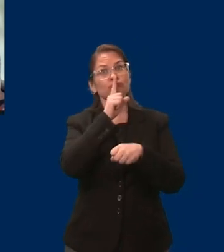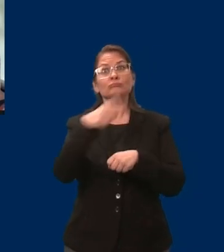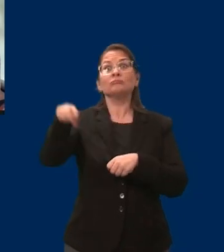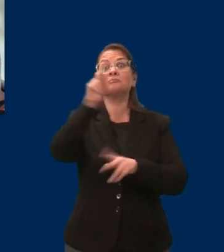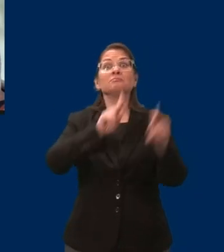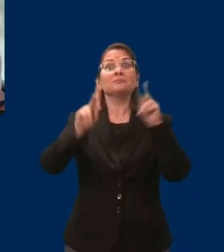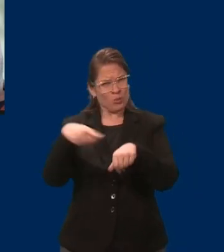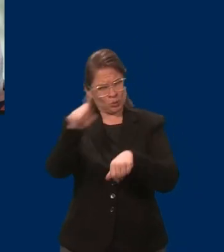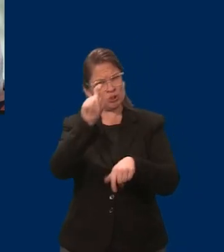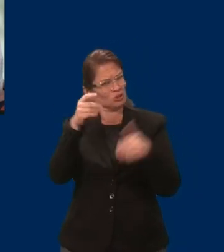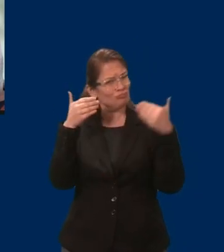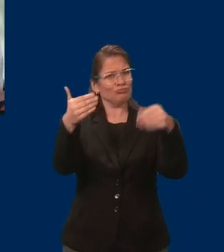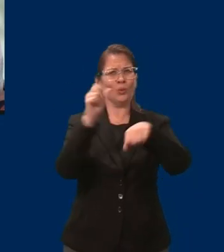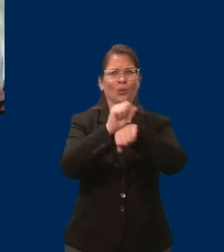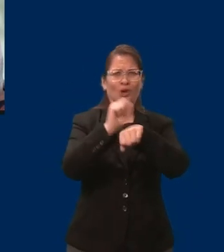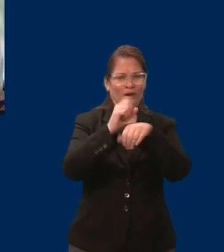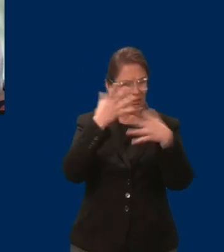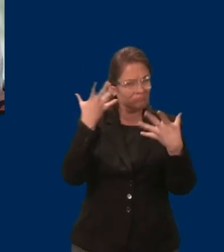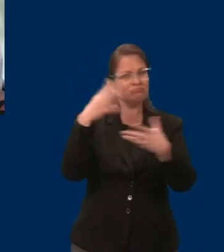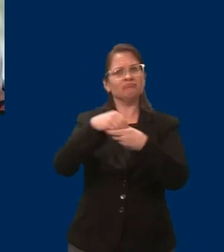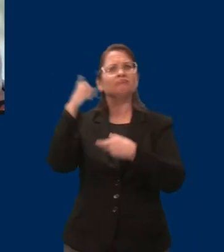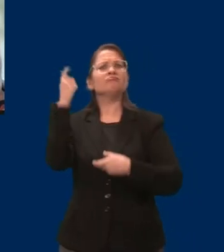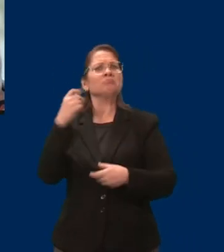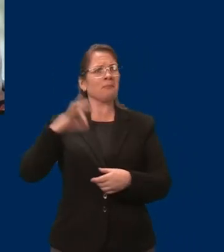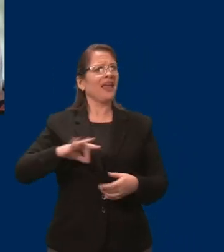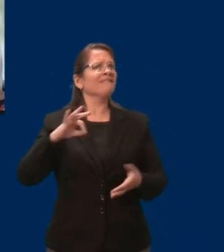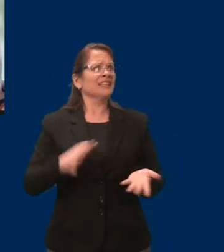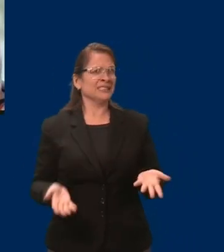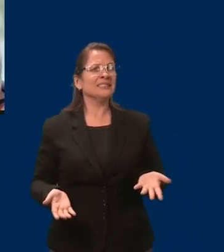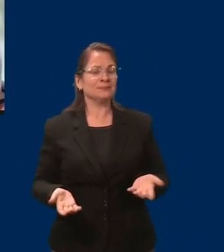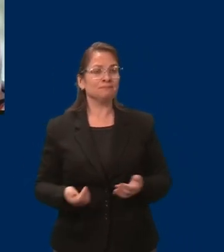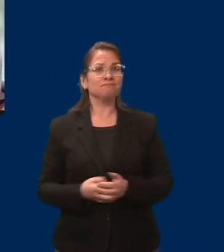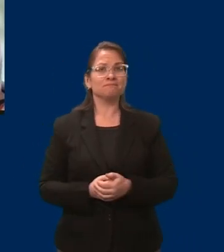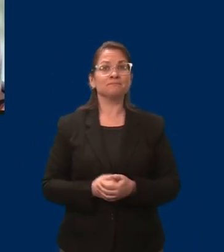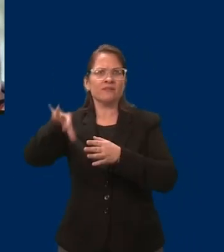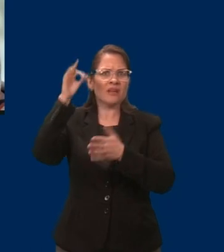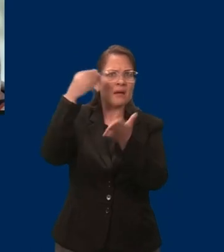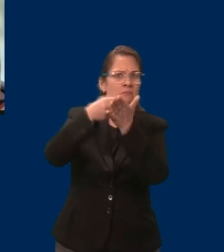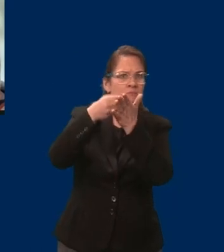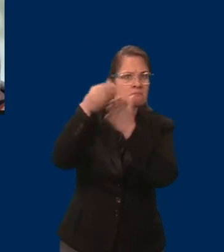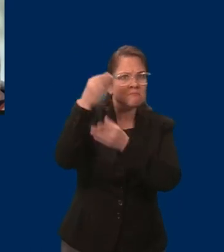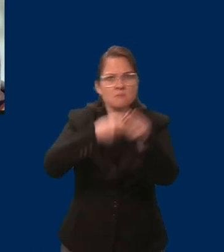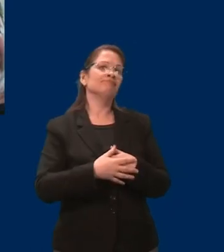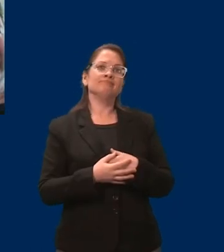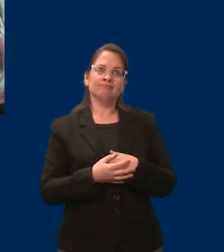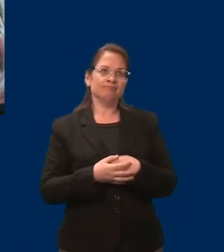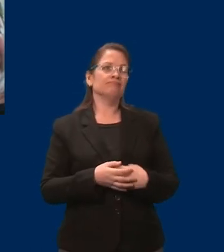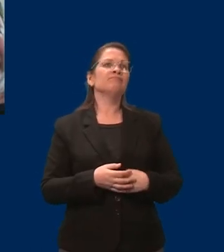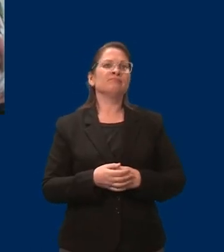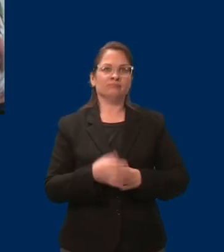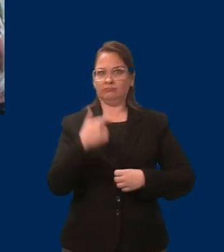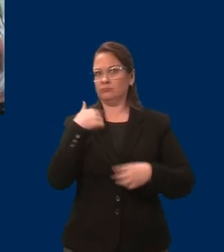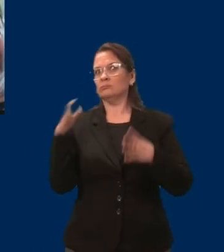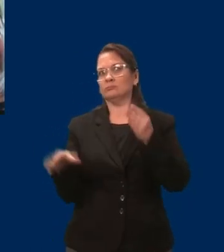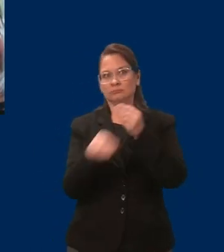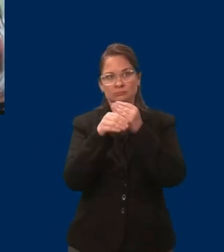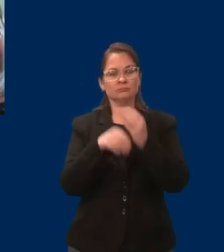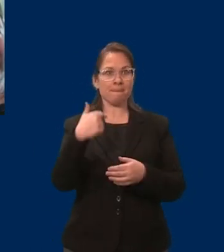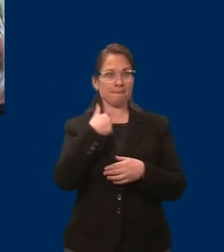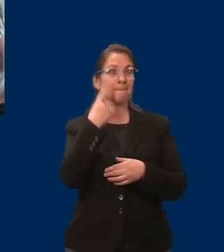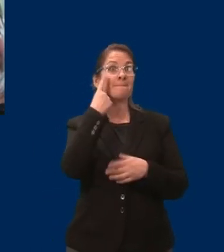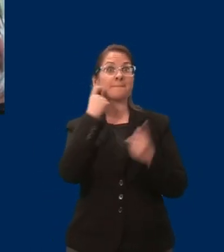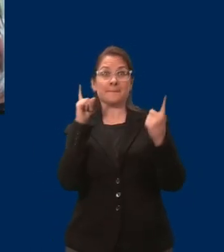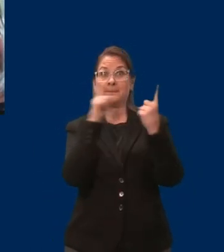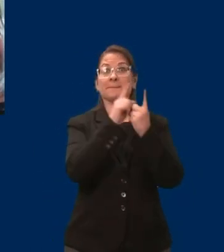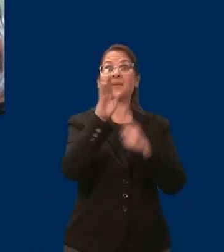everything good happen to them. The Senate has, on a bipartisan basis, has been supportive of that. We have to fix this. I just met with Bentley from